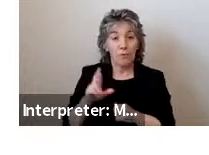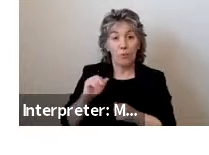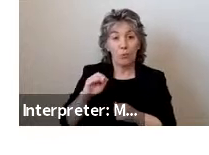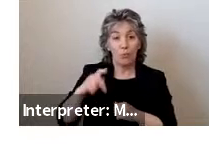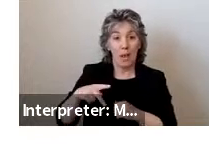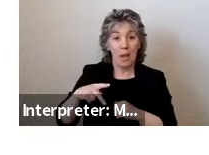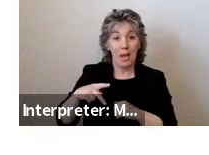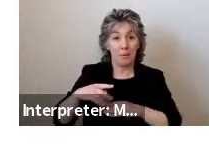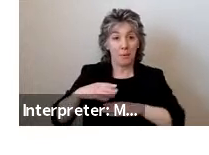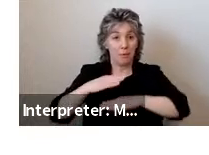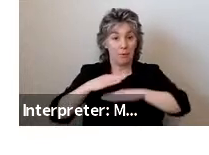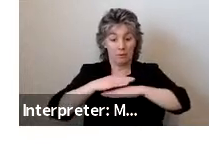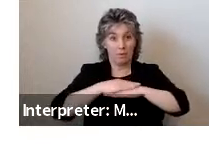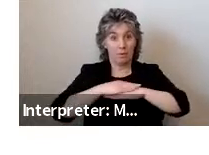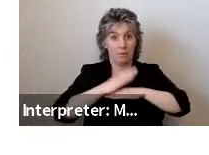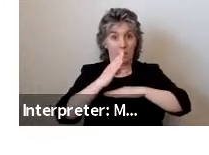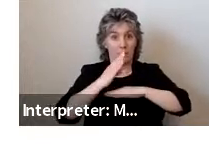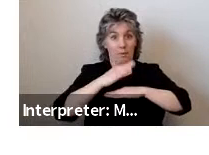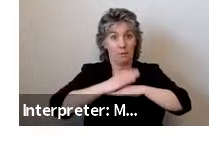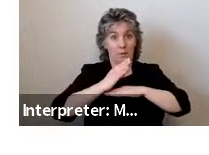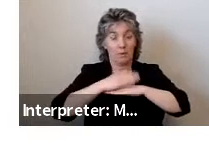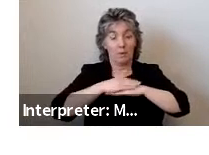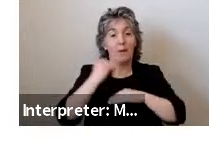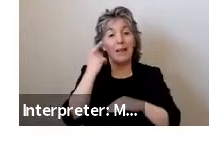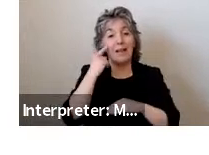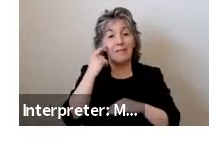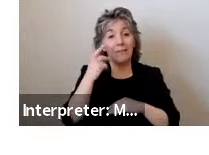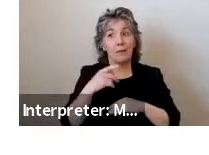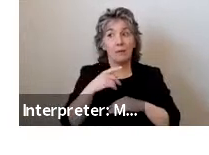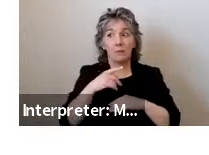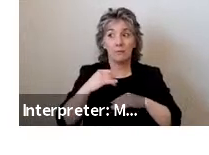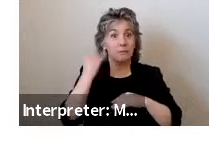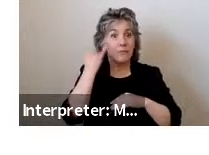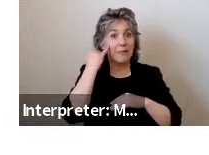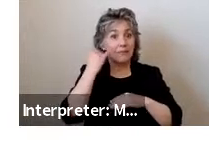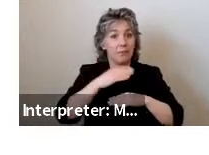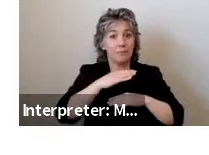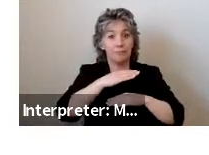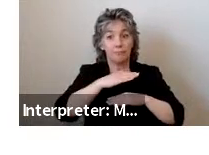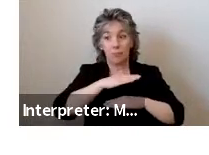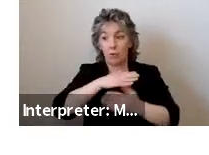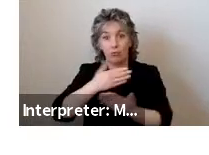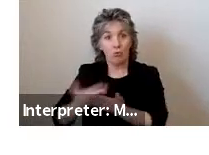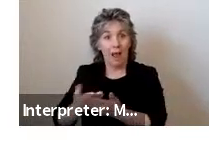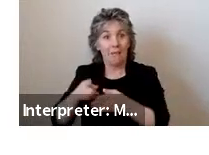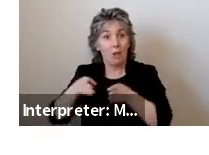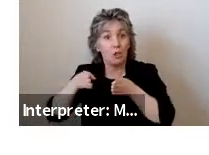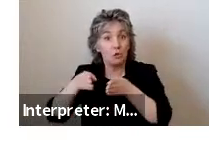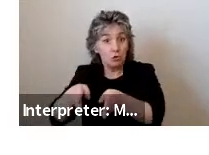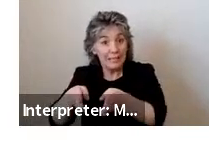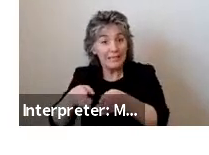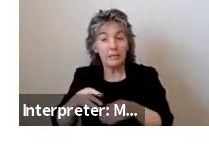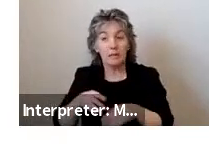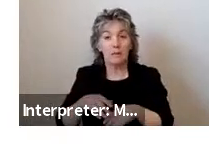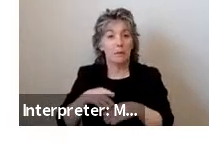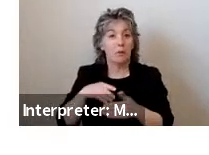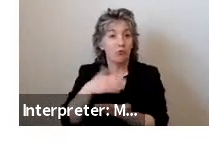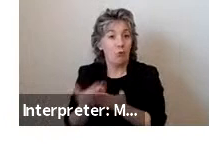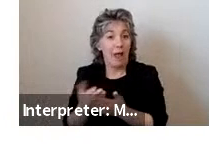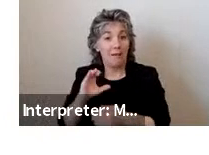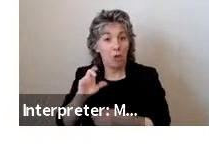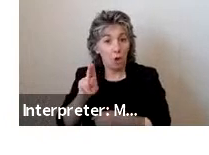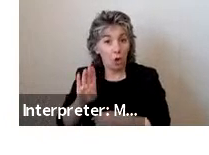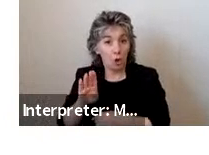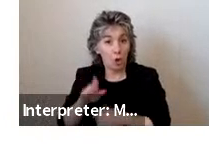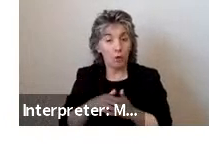surface landing height, for example, deployment to street level versus a curb, for a multi-segment bus ramp affect